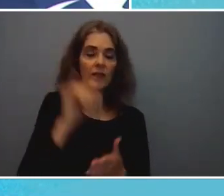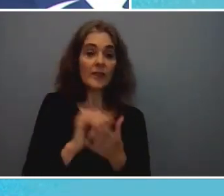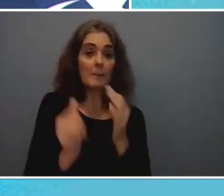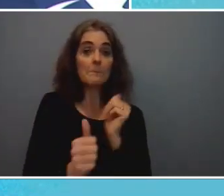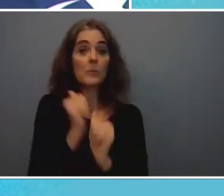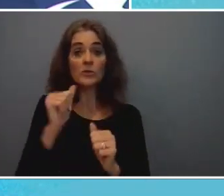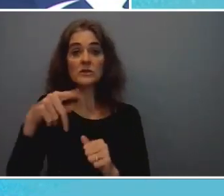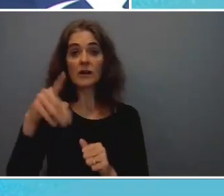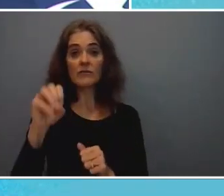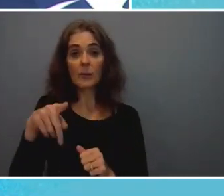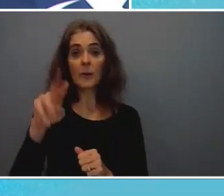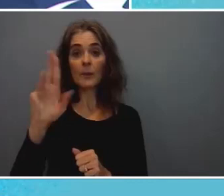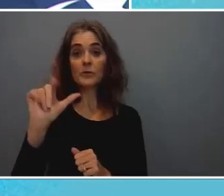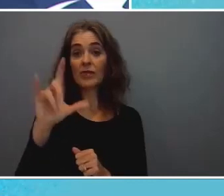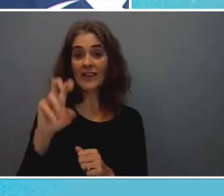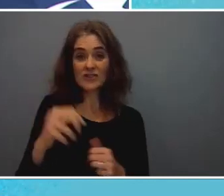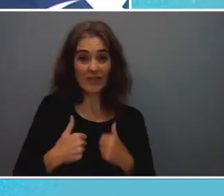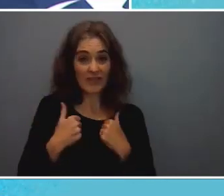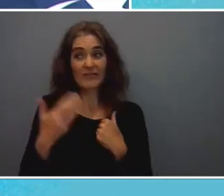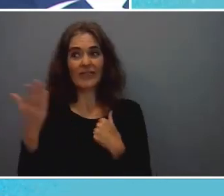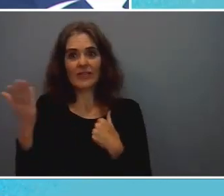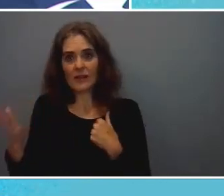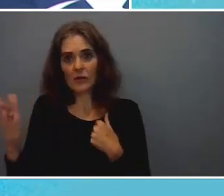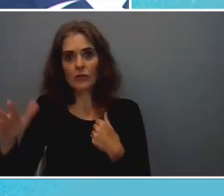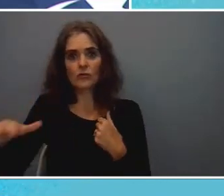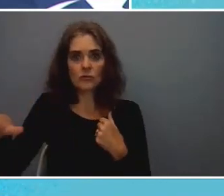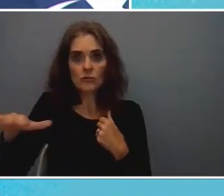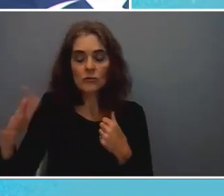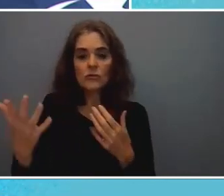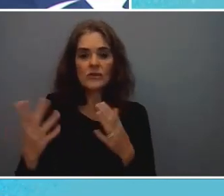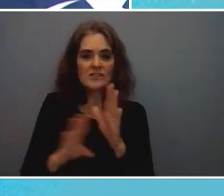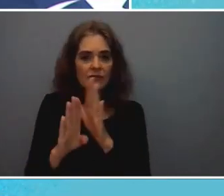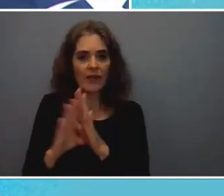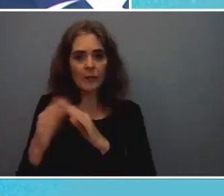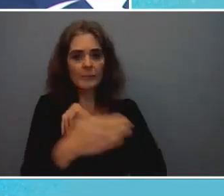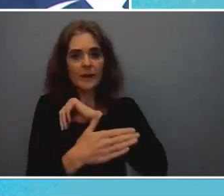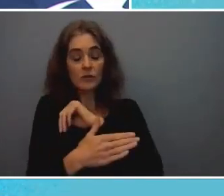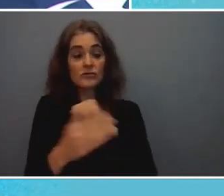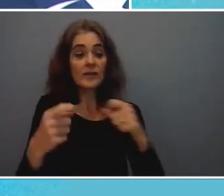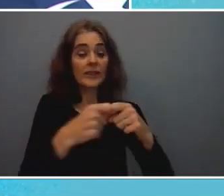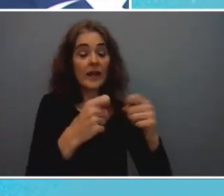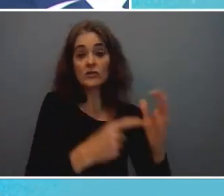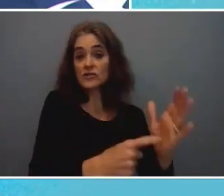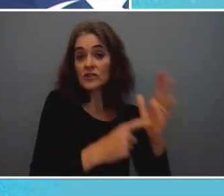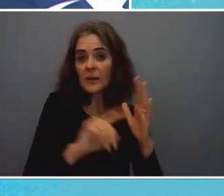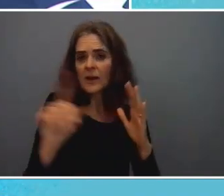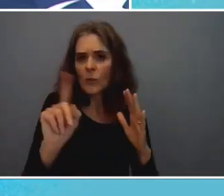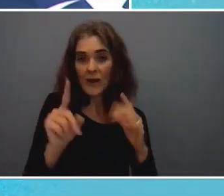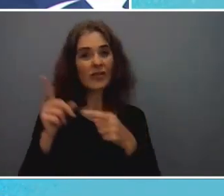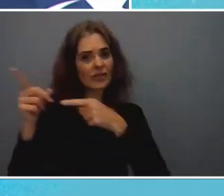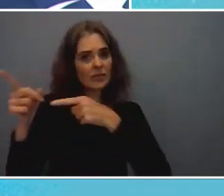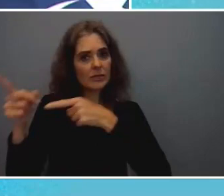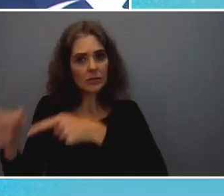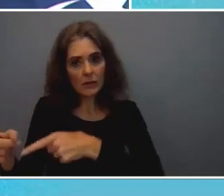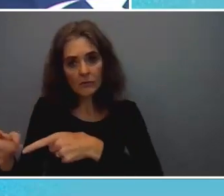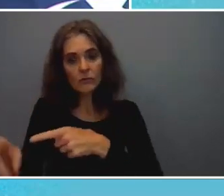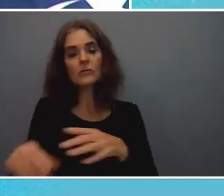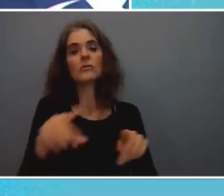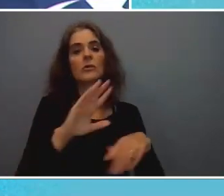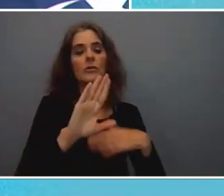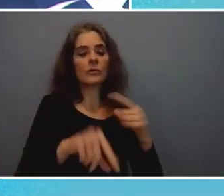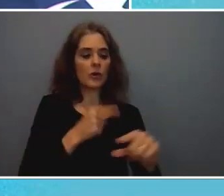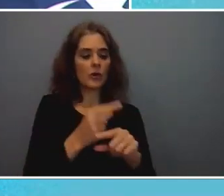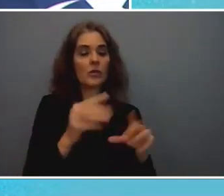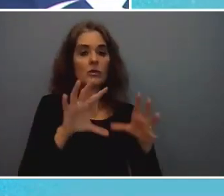this is where most of the energy demand uh is this is where most of the global gdp